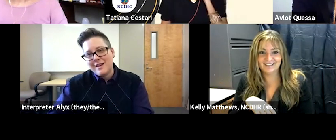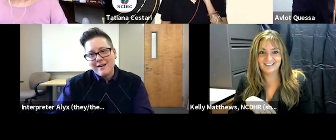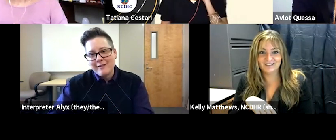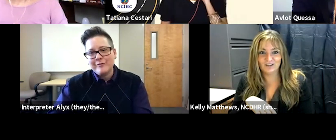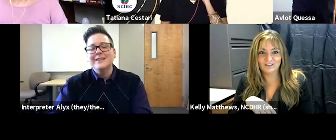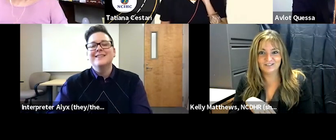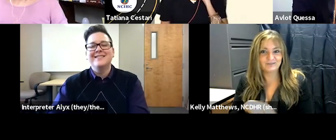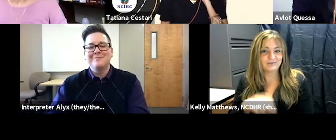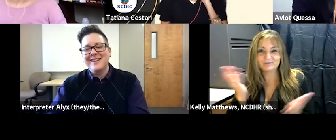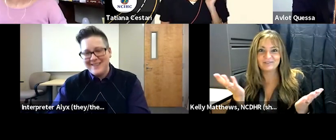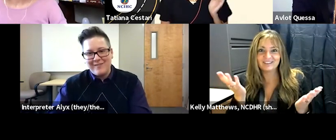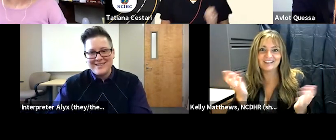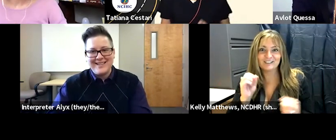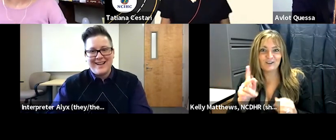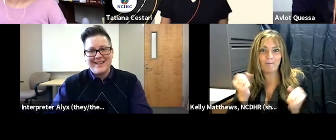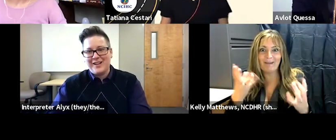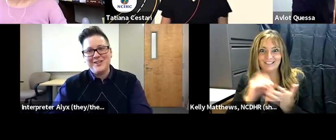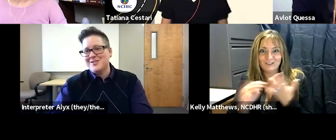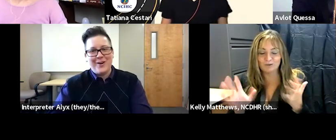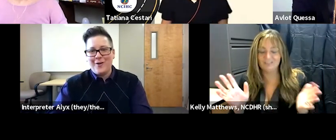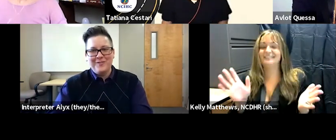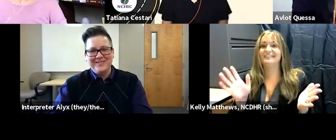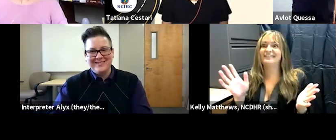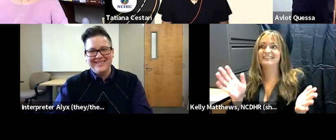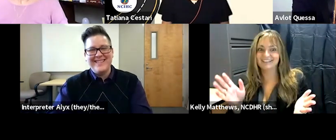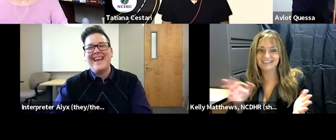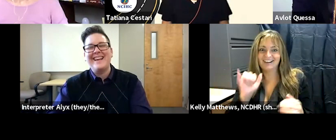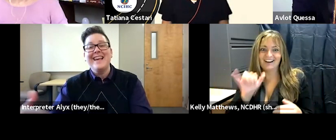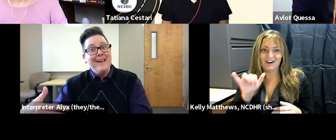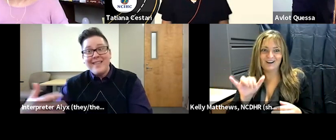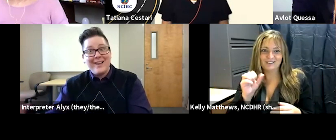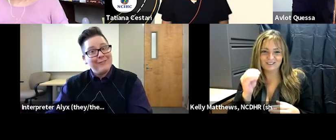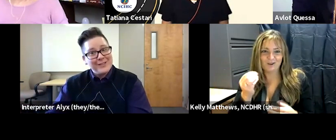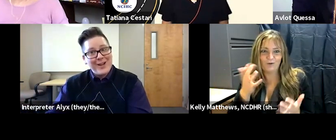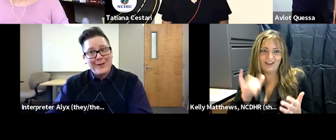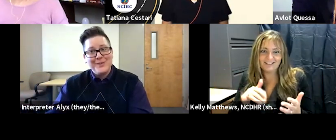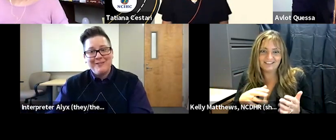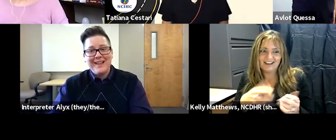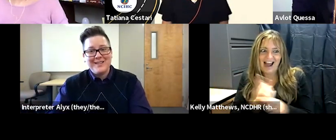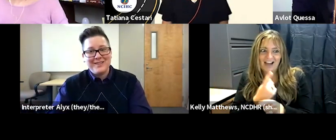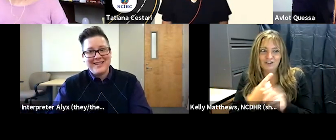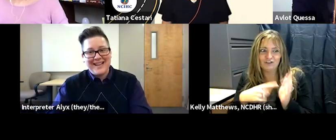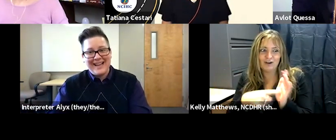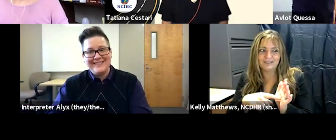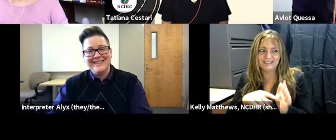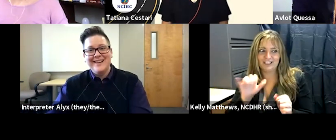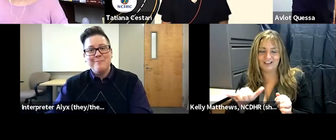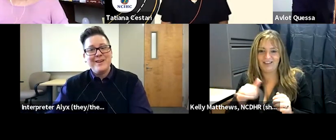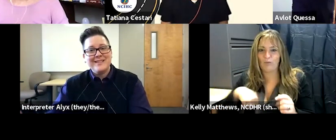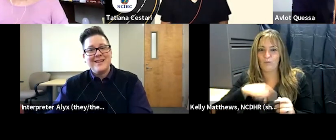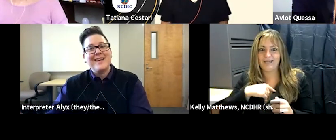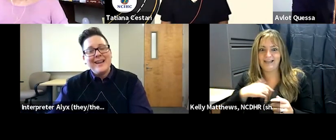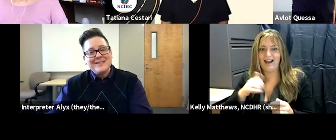have your hands cut off but obviously not in english so they they get really shocked when they realize what they signed